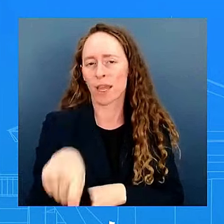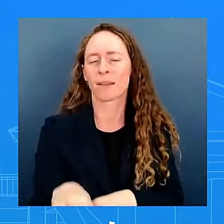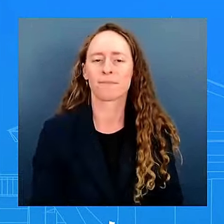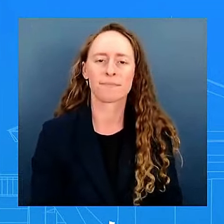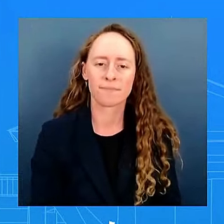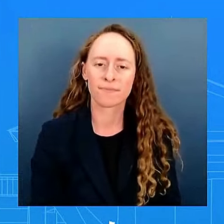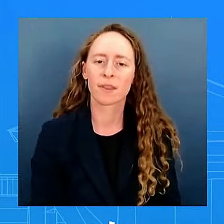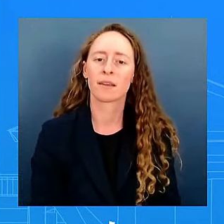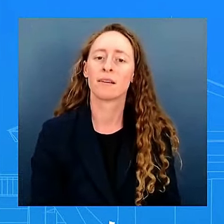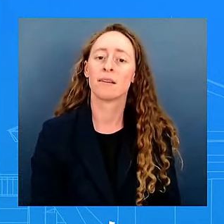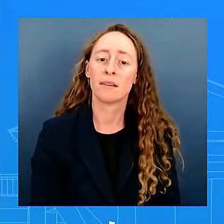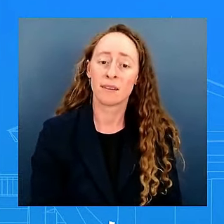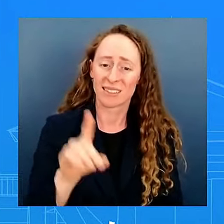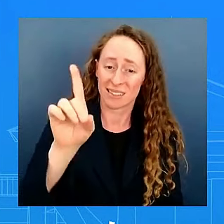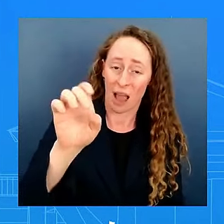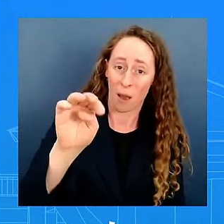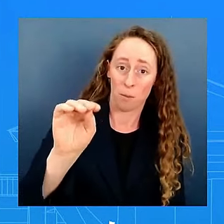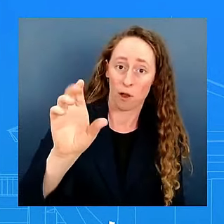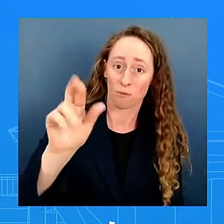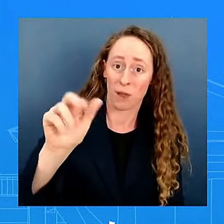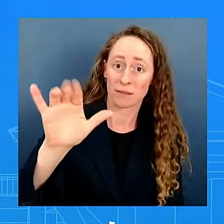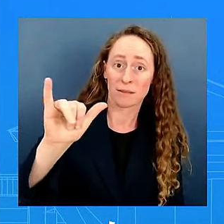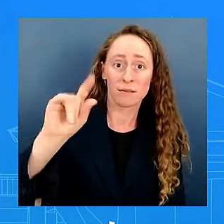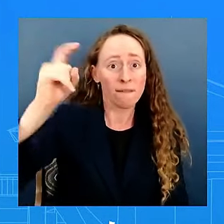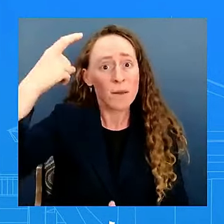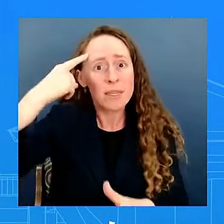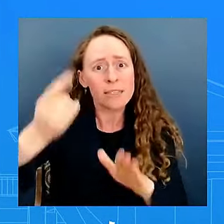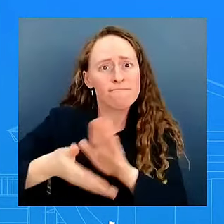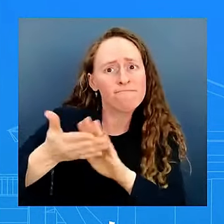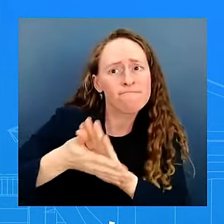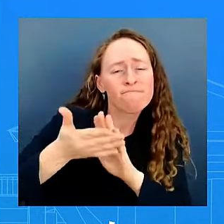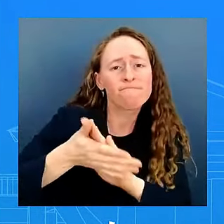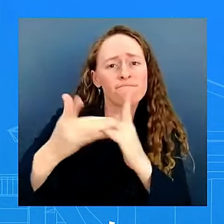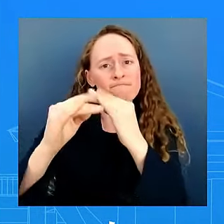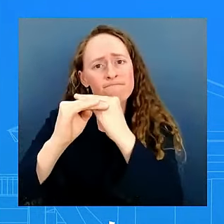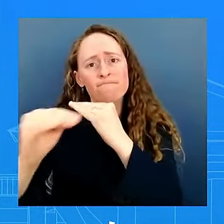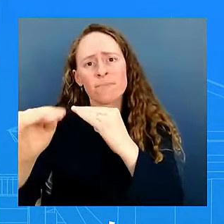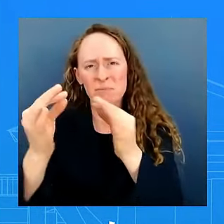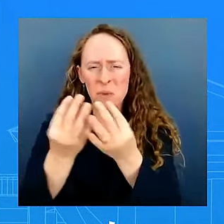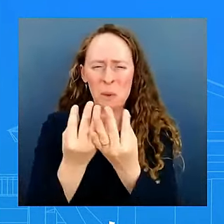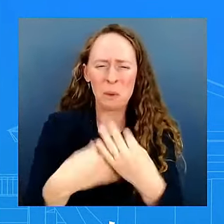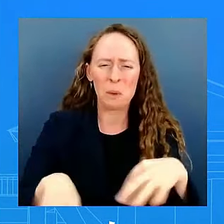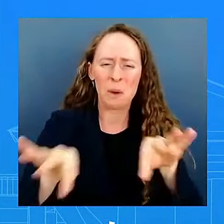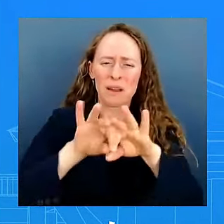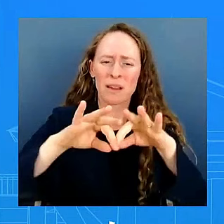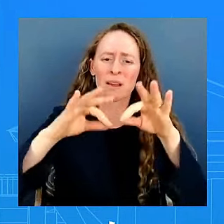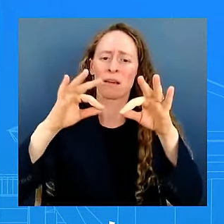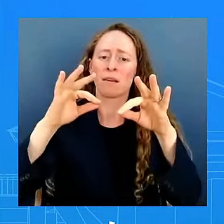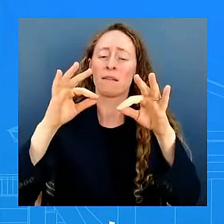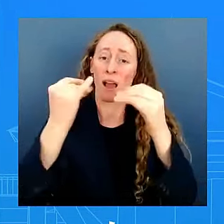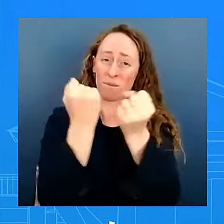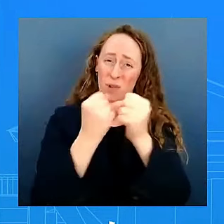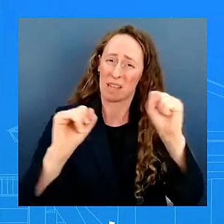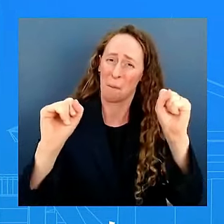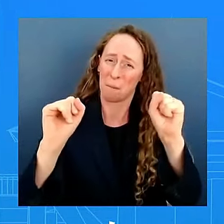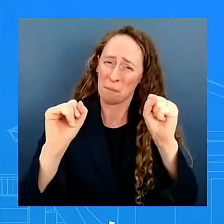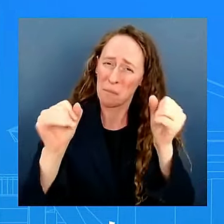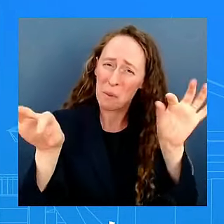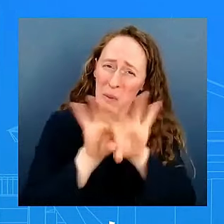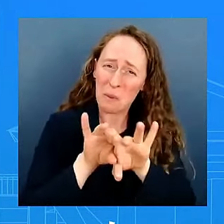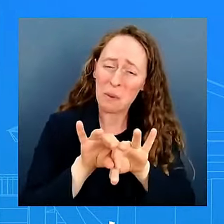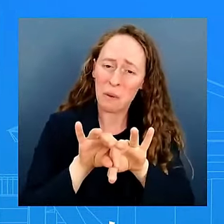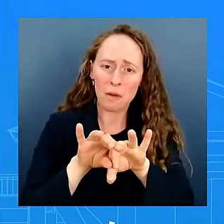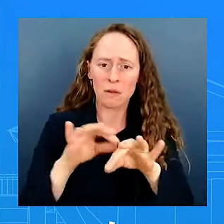talking about freedom and if anything this president's actions and what he's been able to do has shown just that